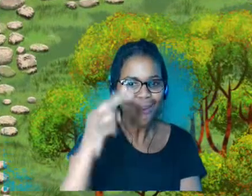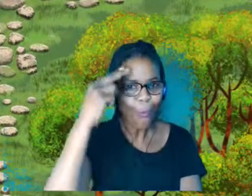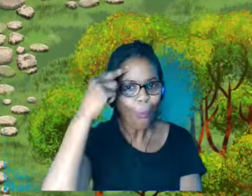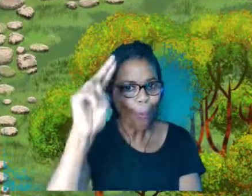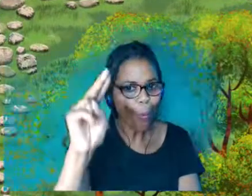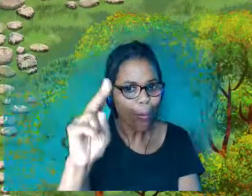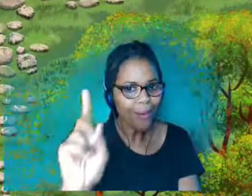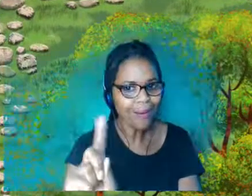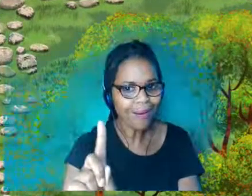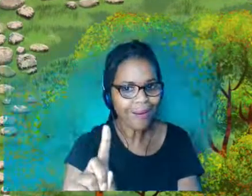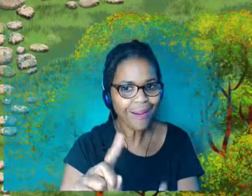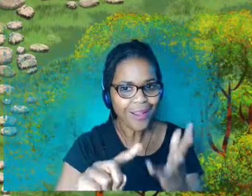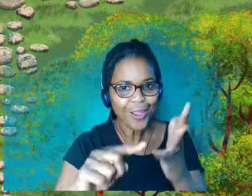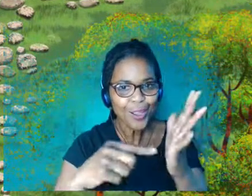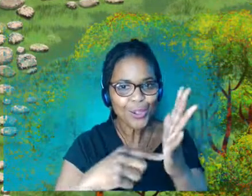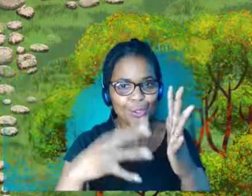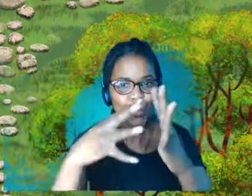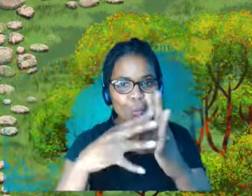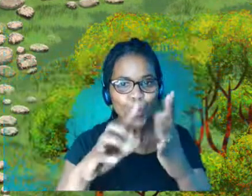Utopia.